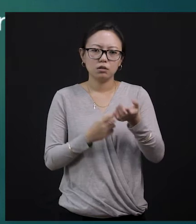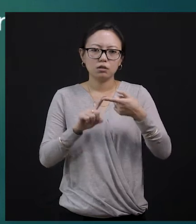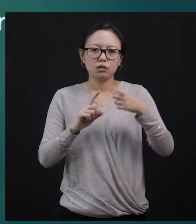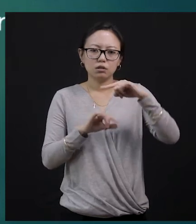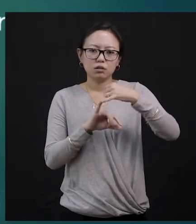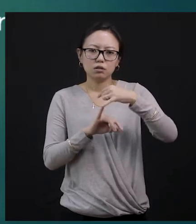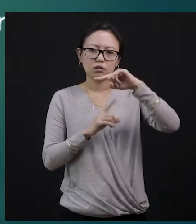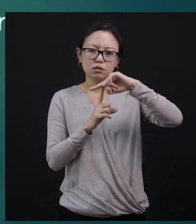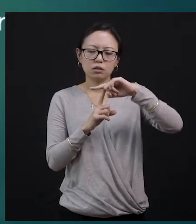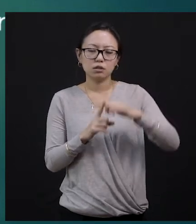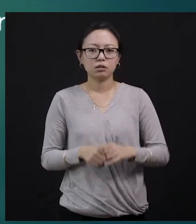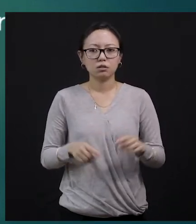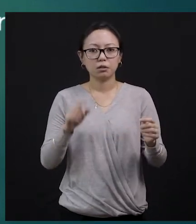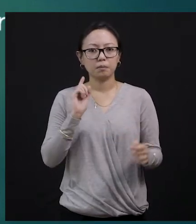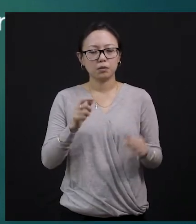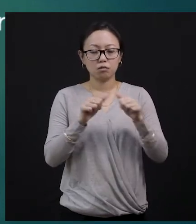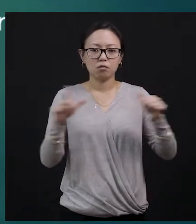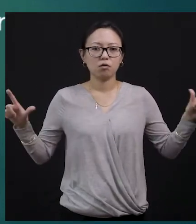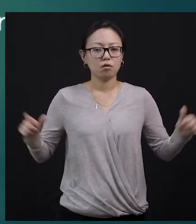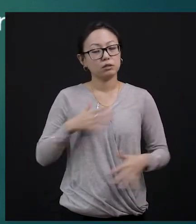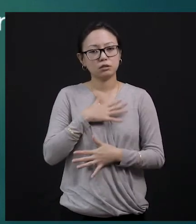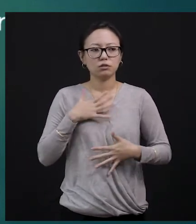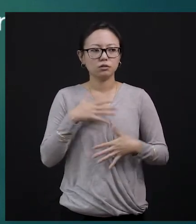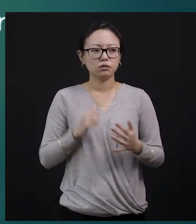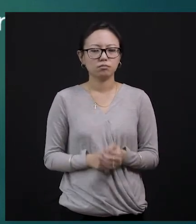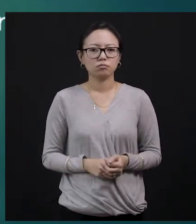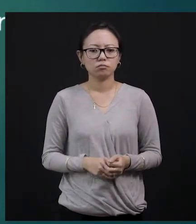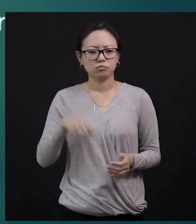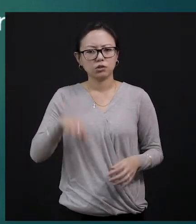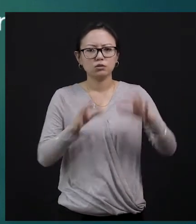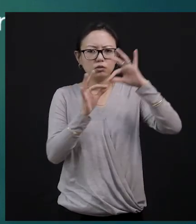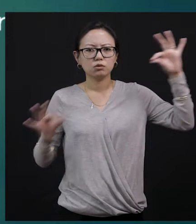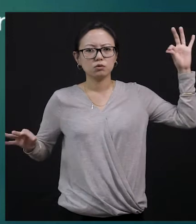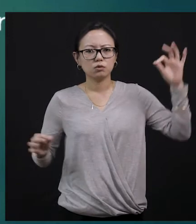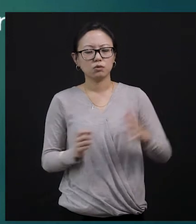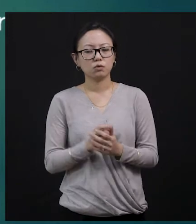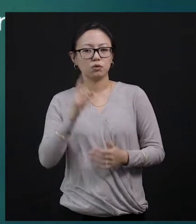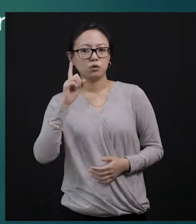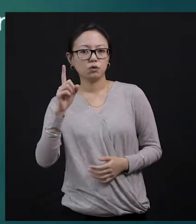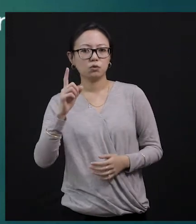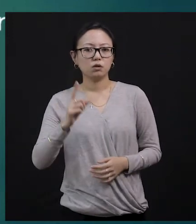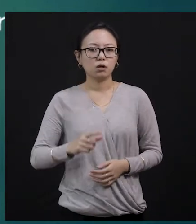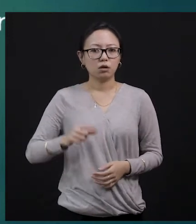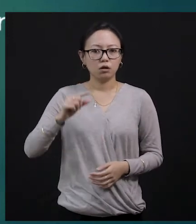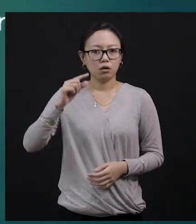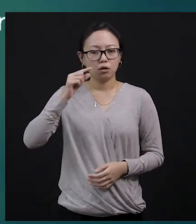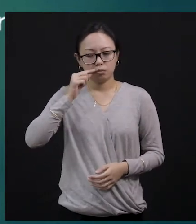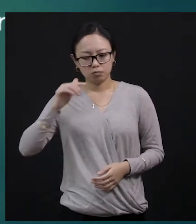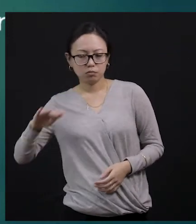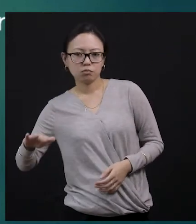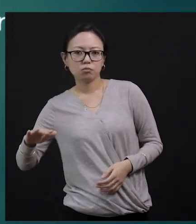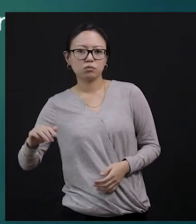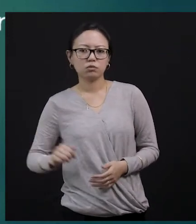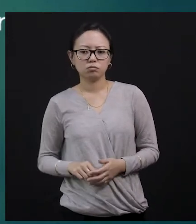And there is a boy, okay? There is a boy in this story. He is going to tell us everything that he experienced in the threat fear.